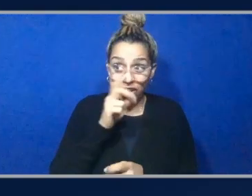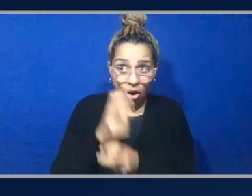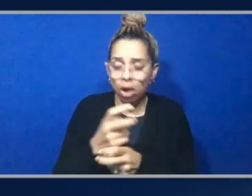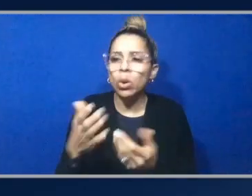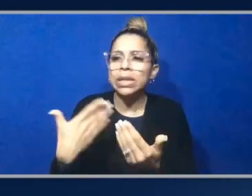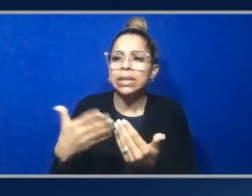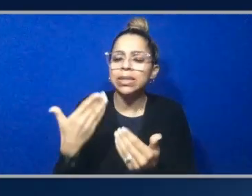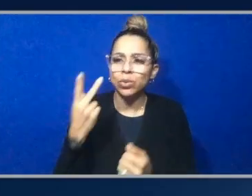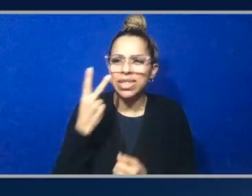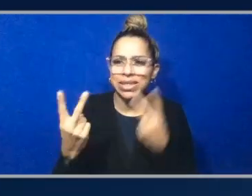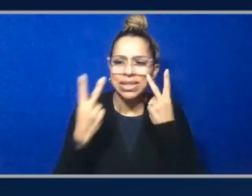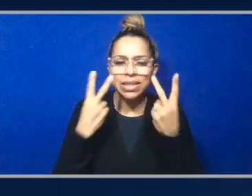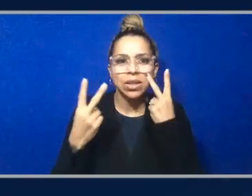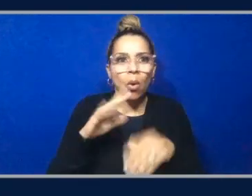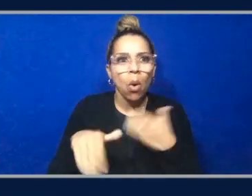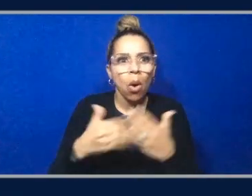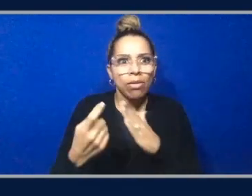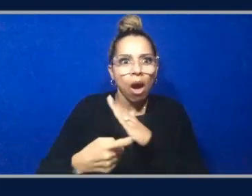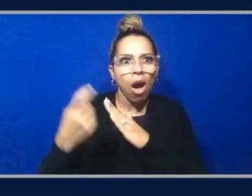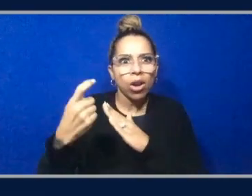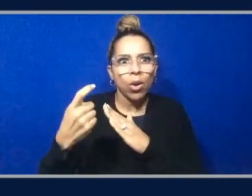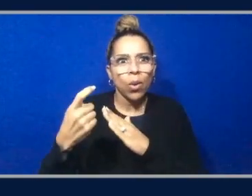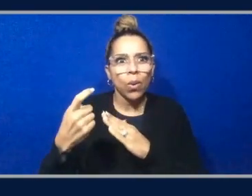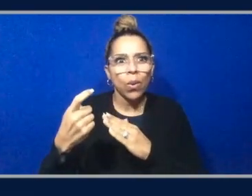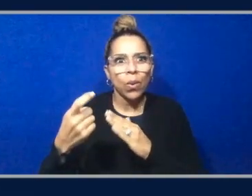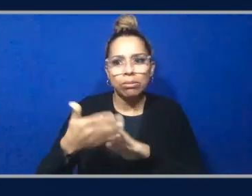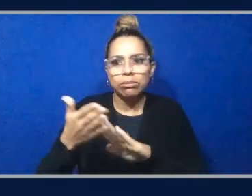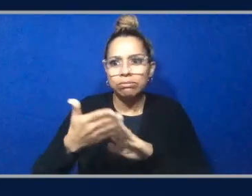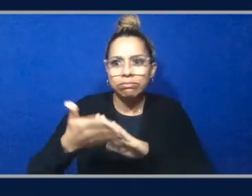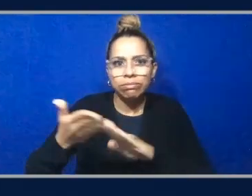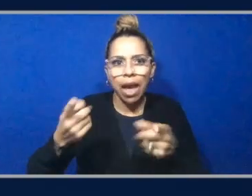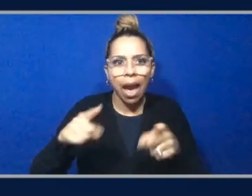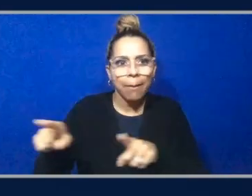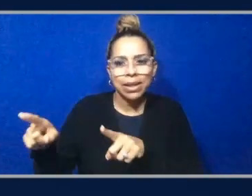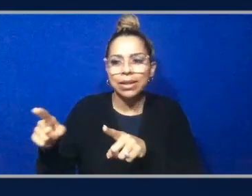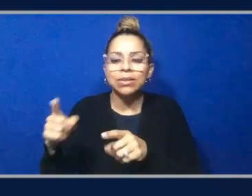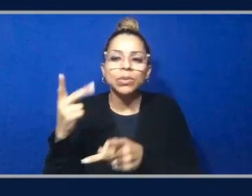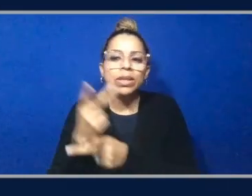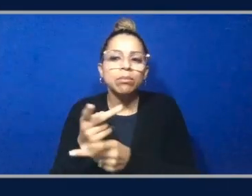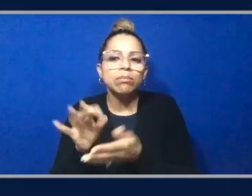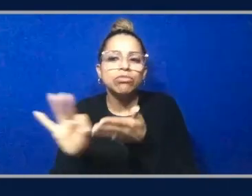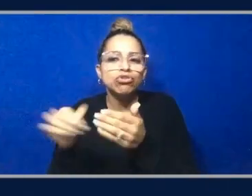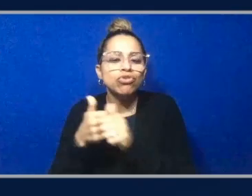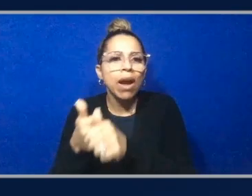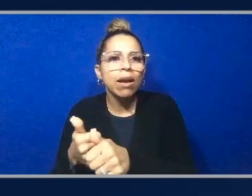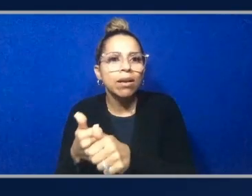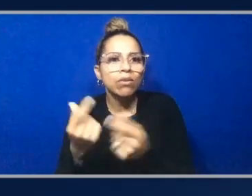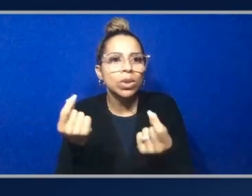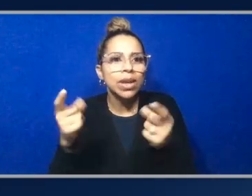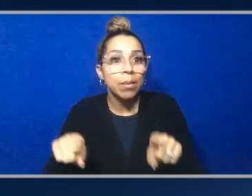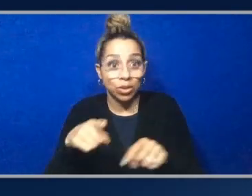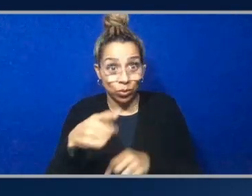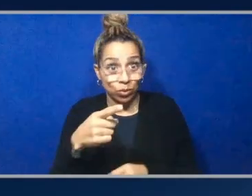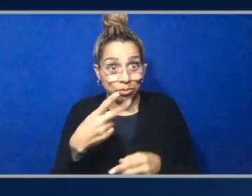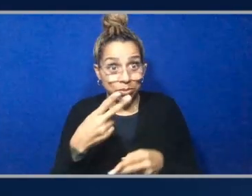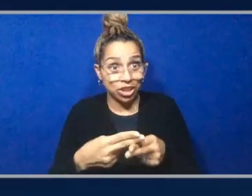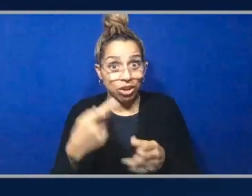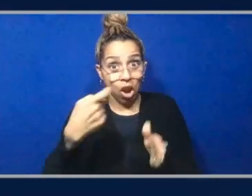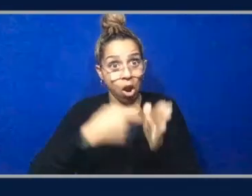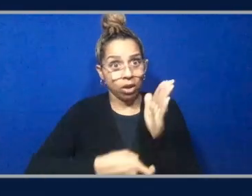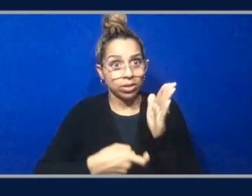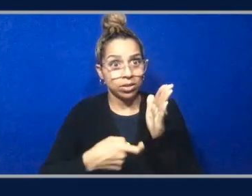stuff happening and to keep track of what's happening? I mean, you mentioned cost optimization, um, things are automated.